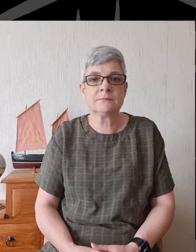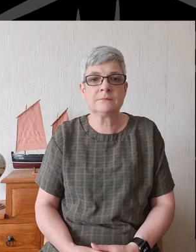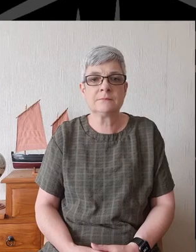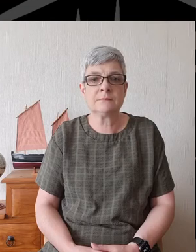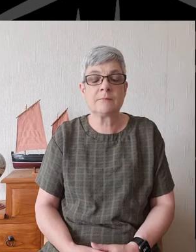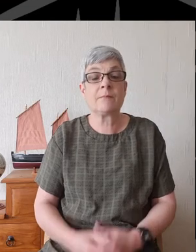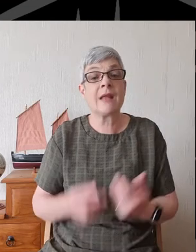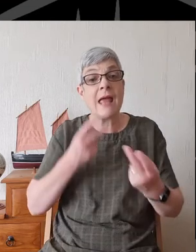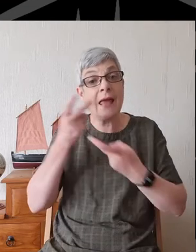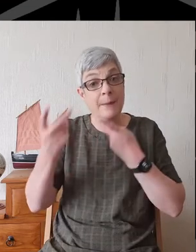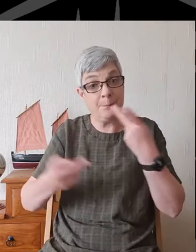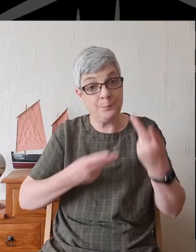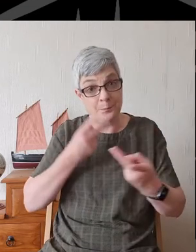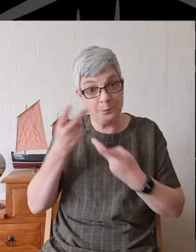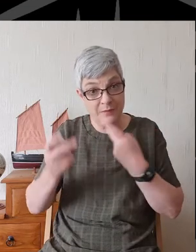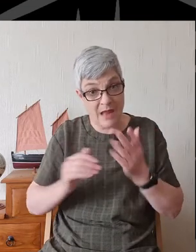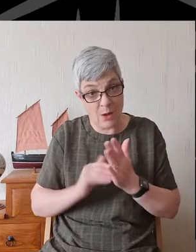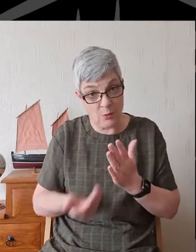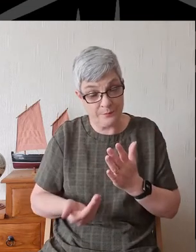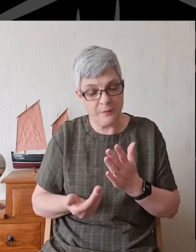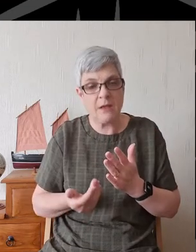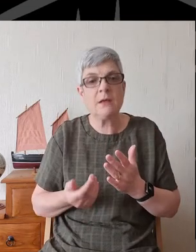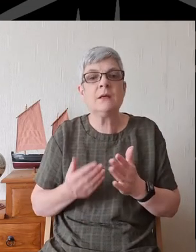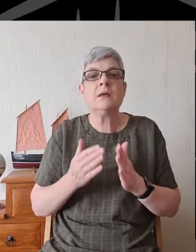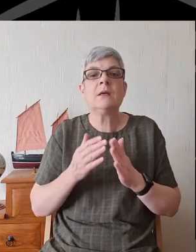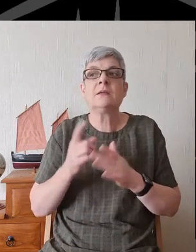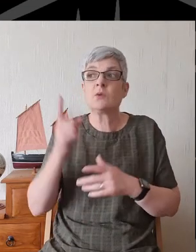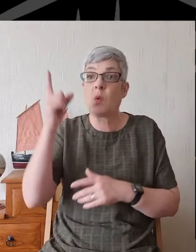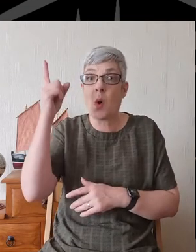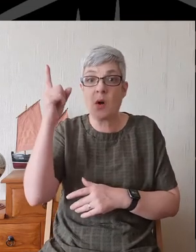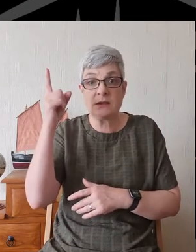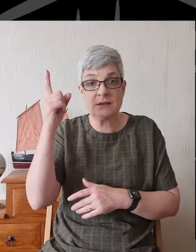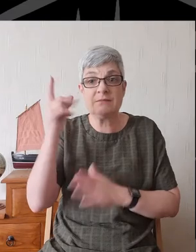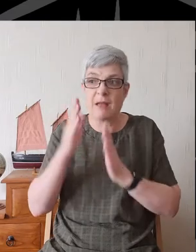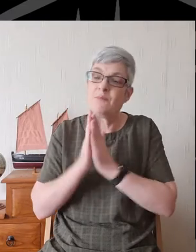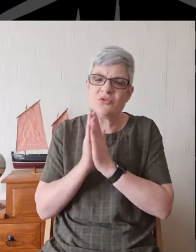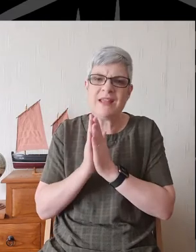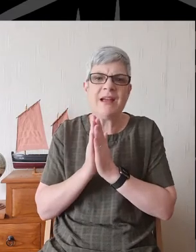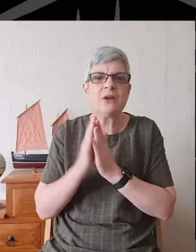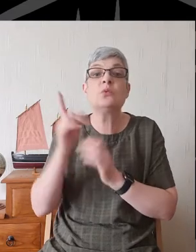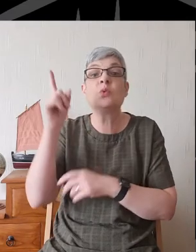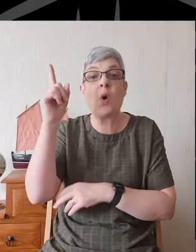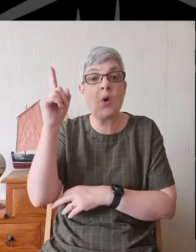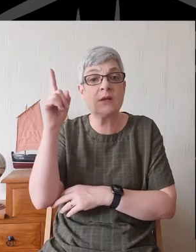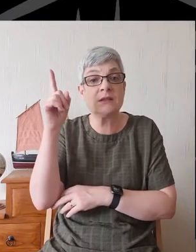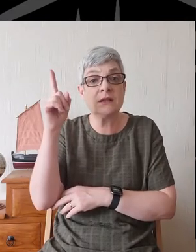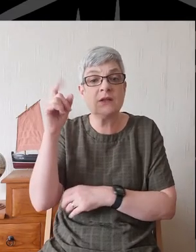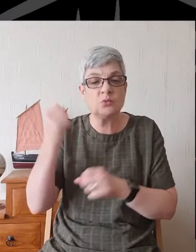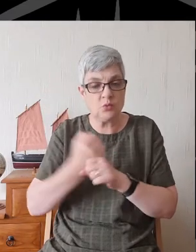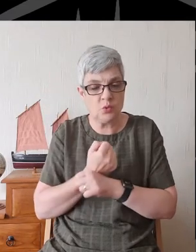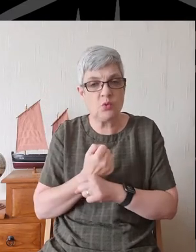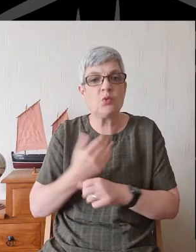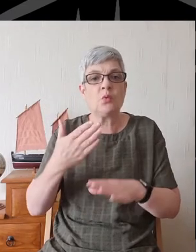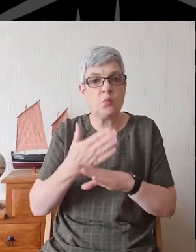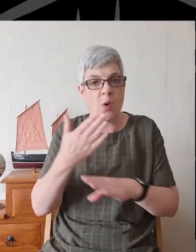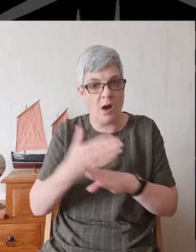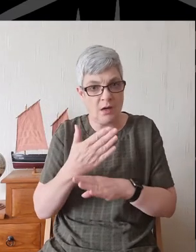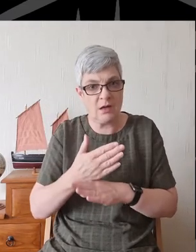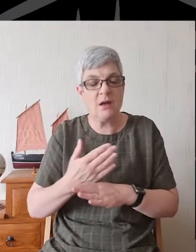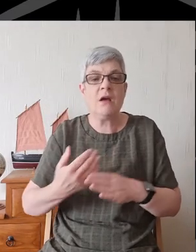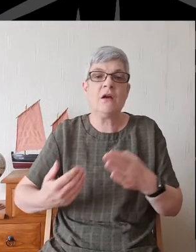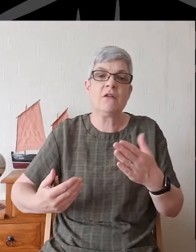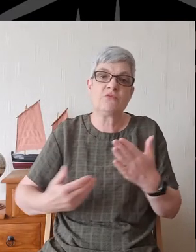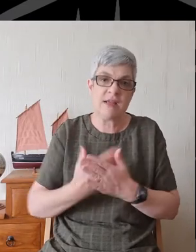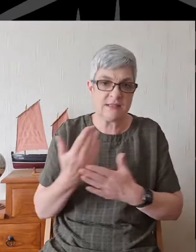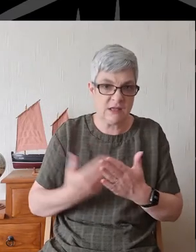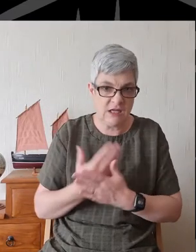A hymn which is a prayer for God to be doing that work of restoration and renewal among us. Restore, O